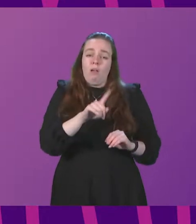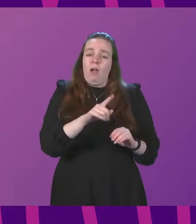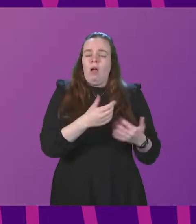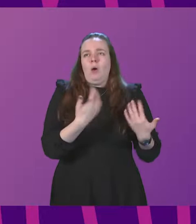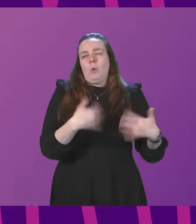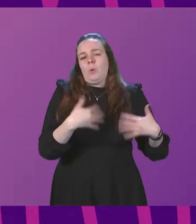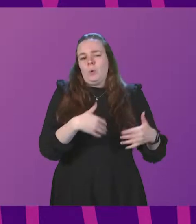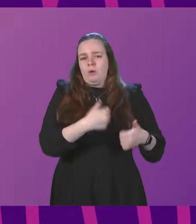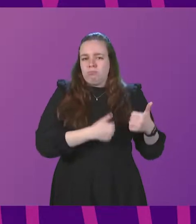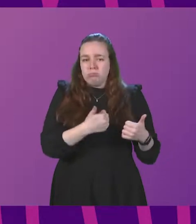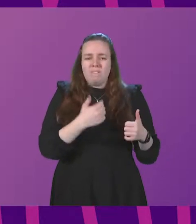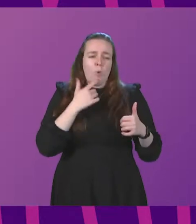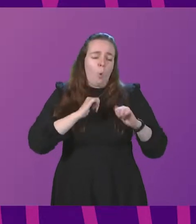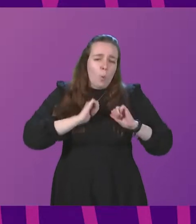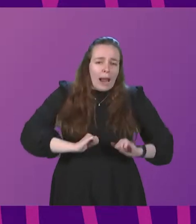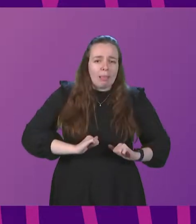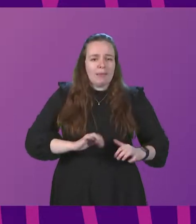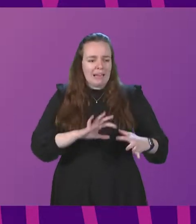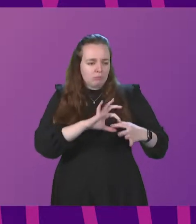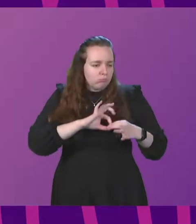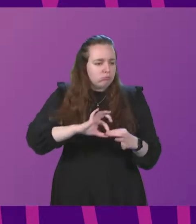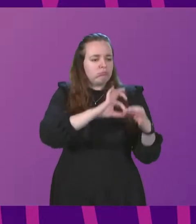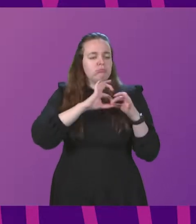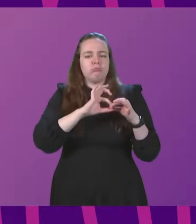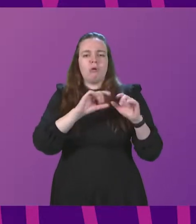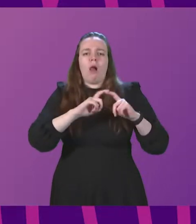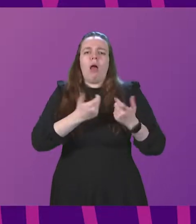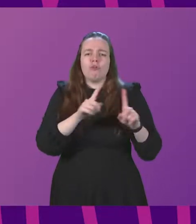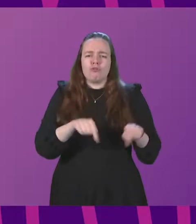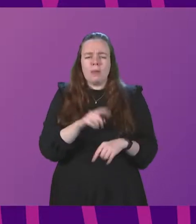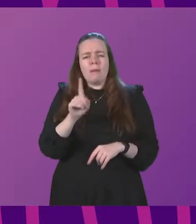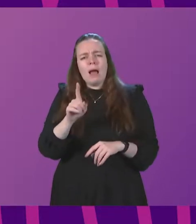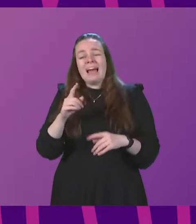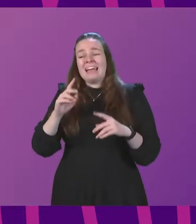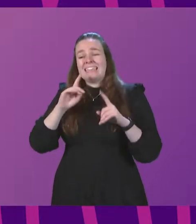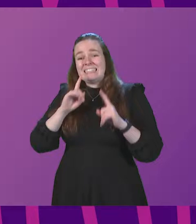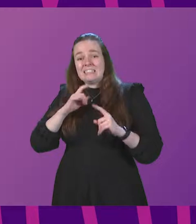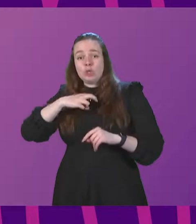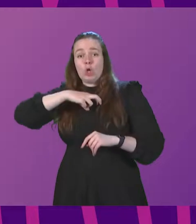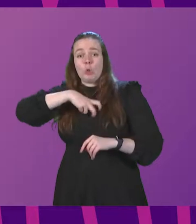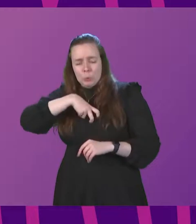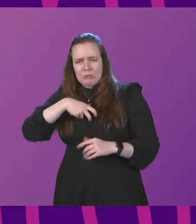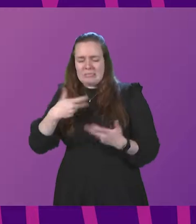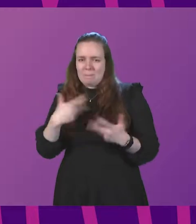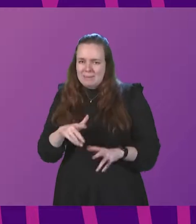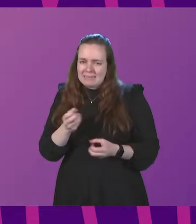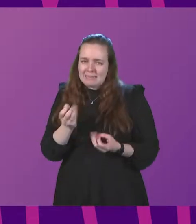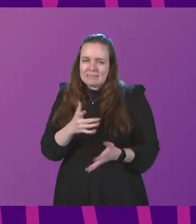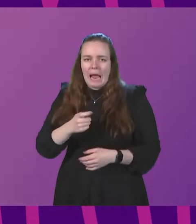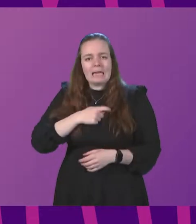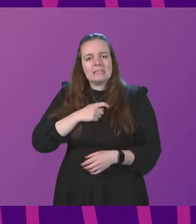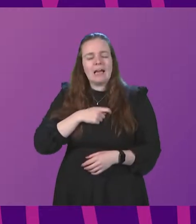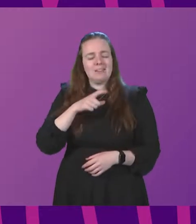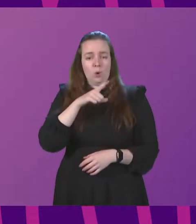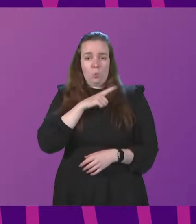welcome both for well-being and cohesion in our classrooms. However, teaching unions have expressed still some anxieties, not least because we